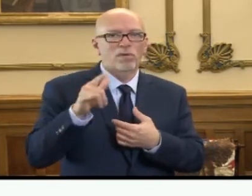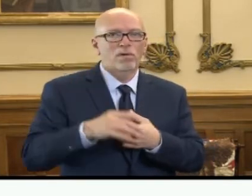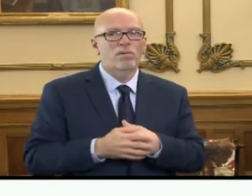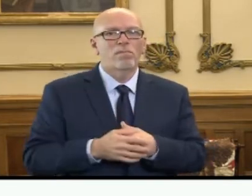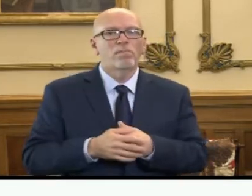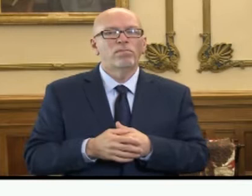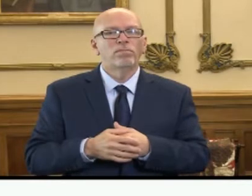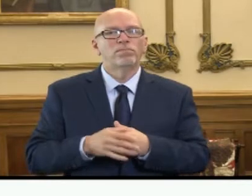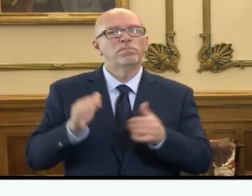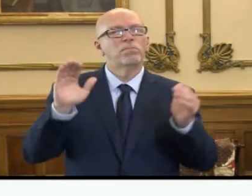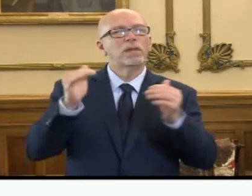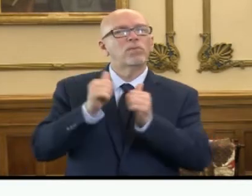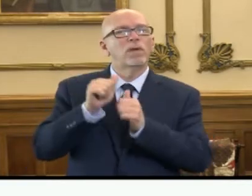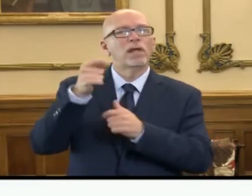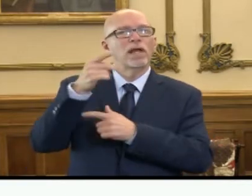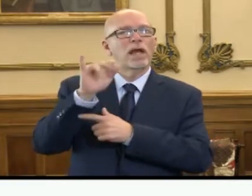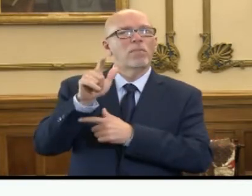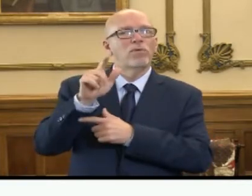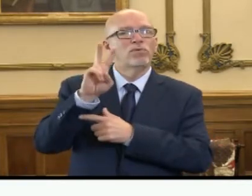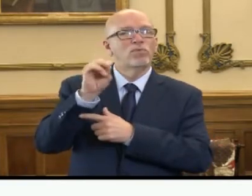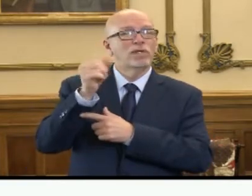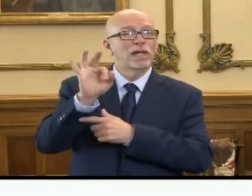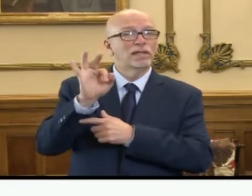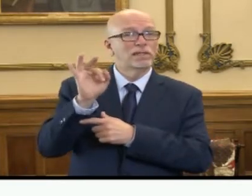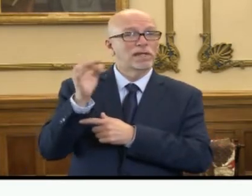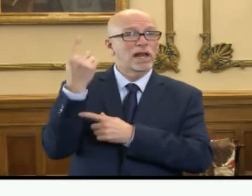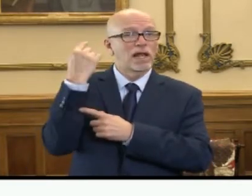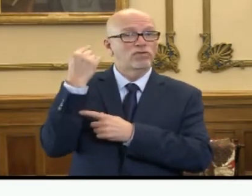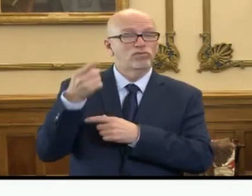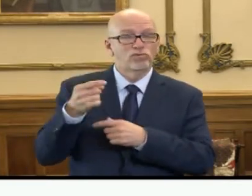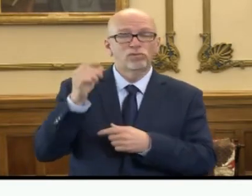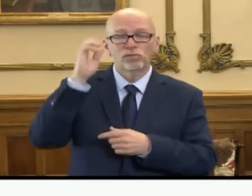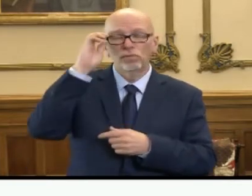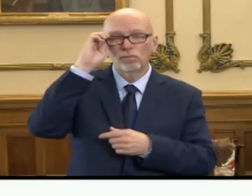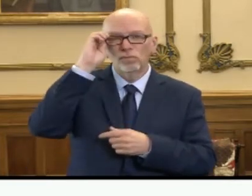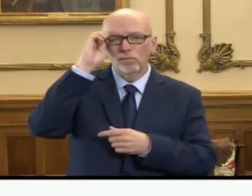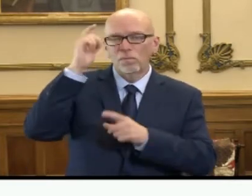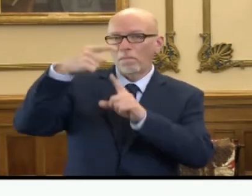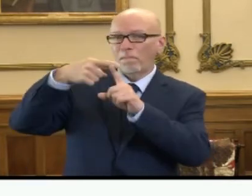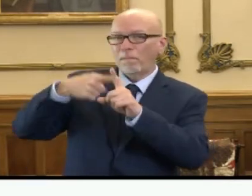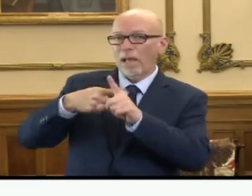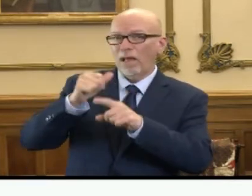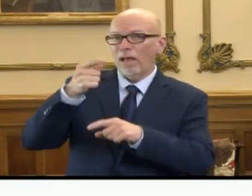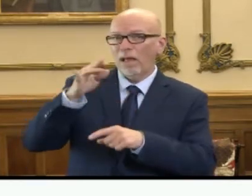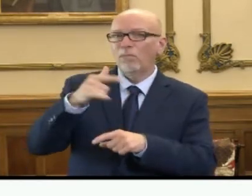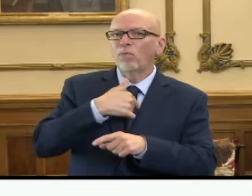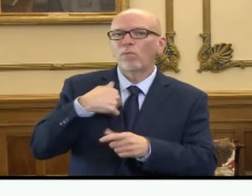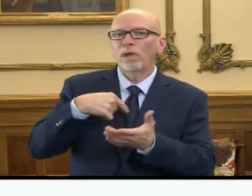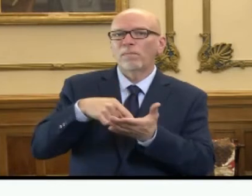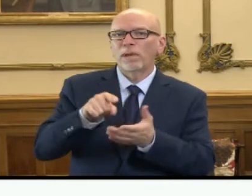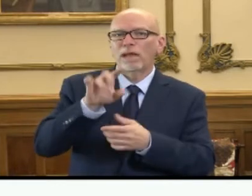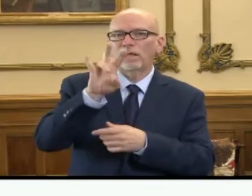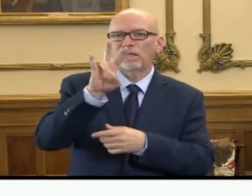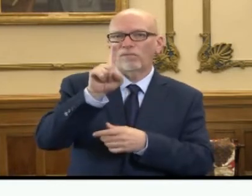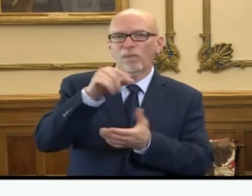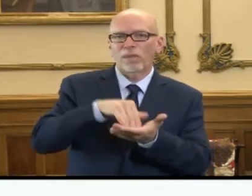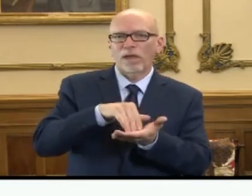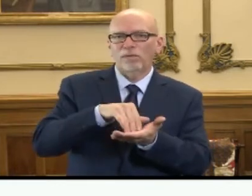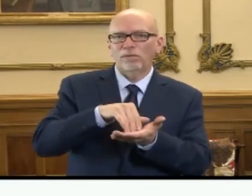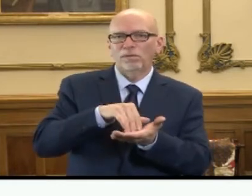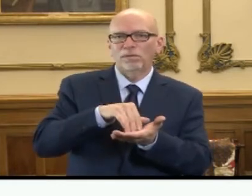Compare that to April 2019. For the entire month, we paid 71,000